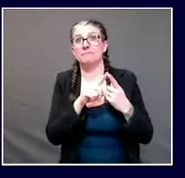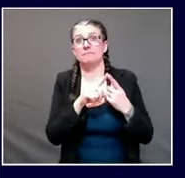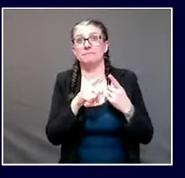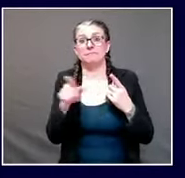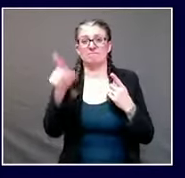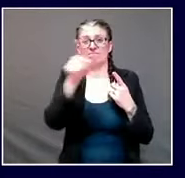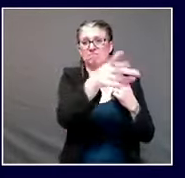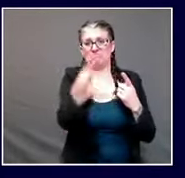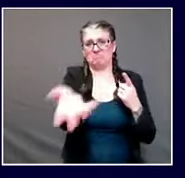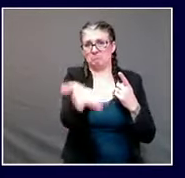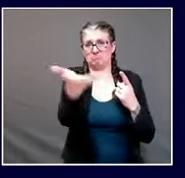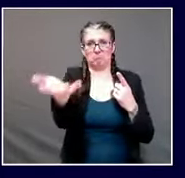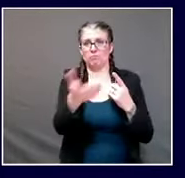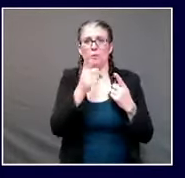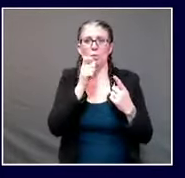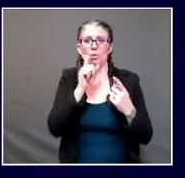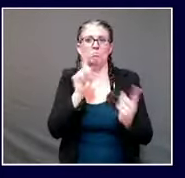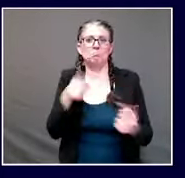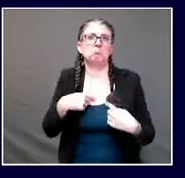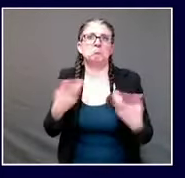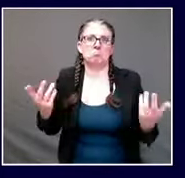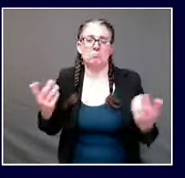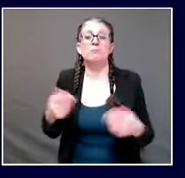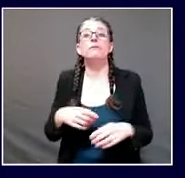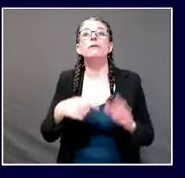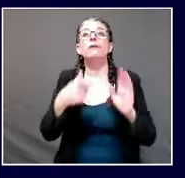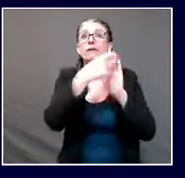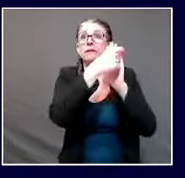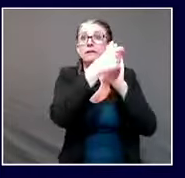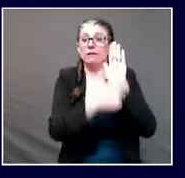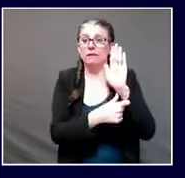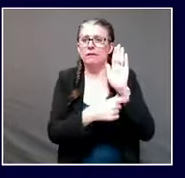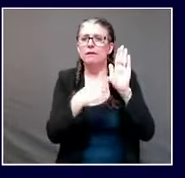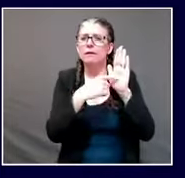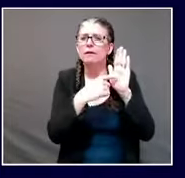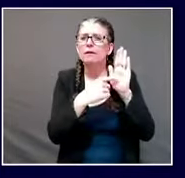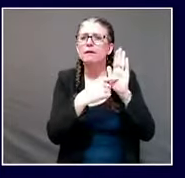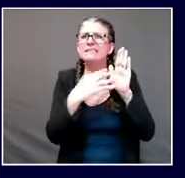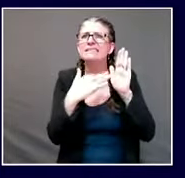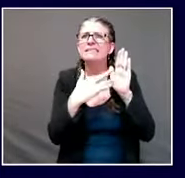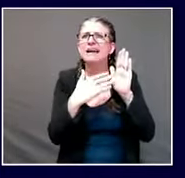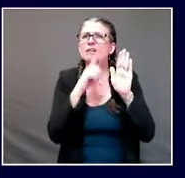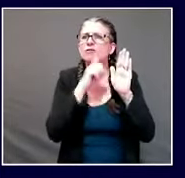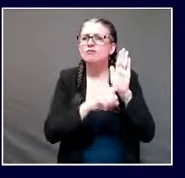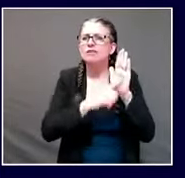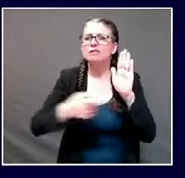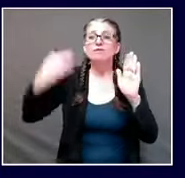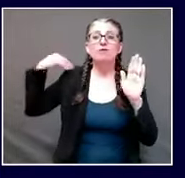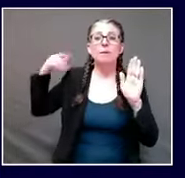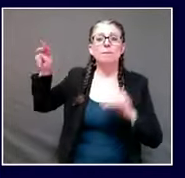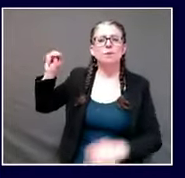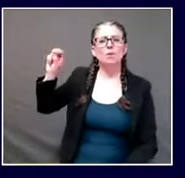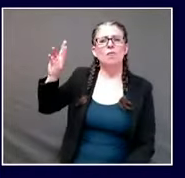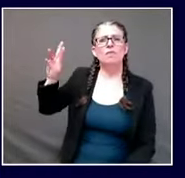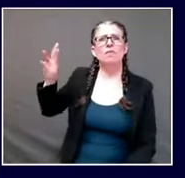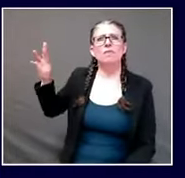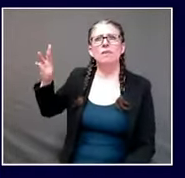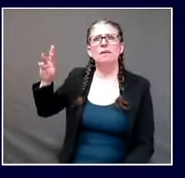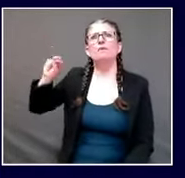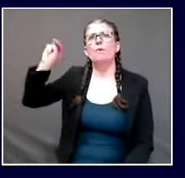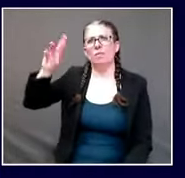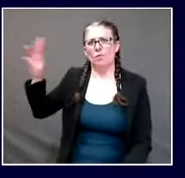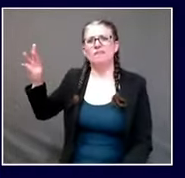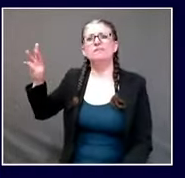came out of a group of researchers from northwest northwest eastern and harvard it's uh about massachusetts residents and